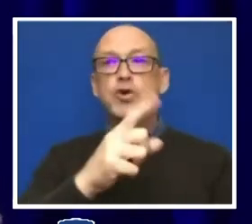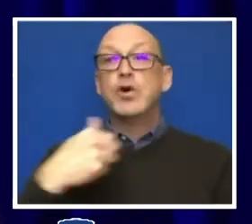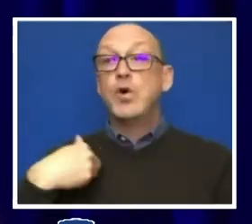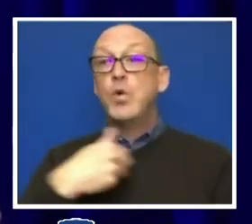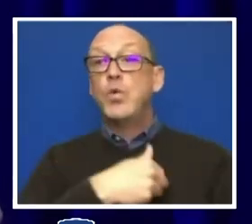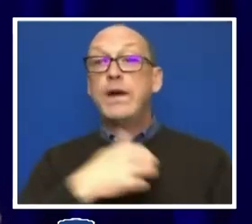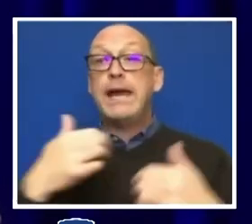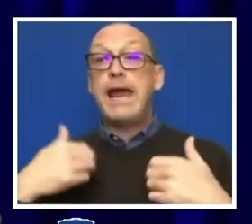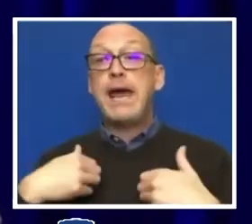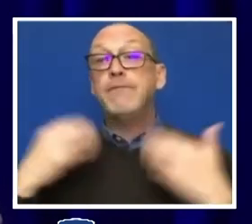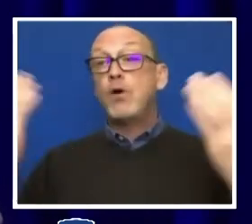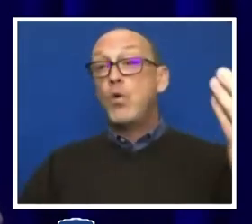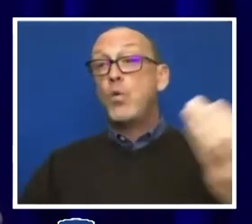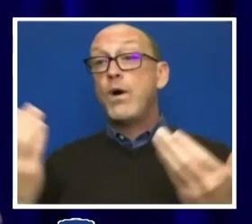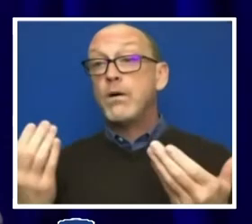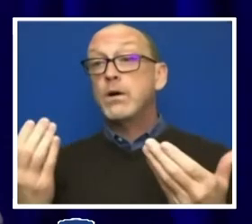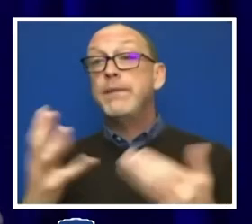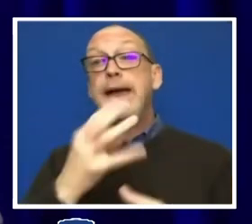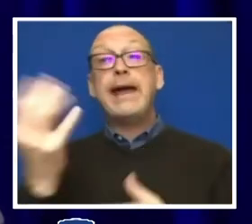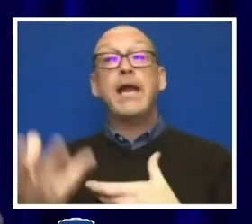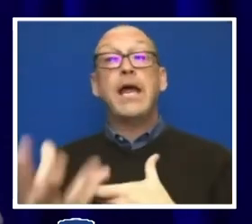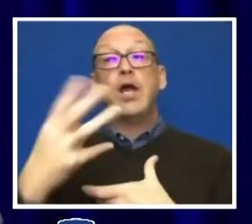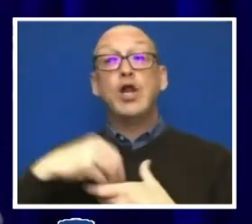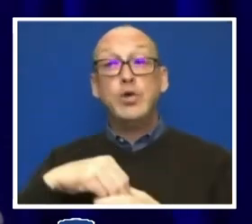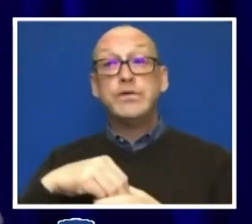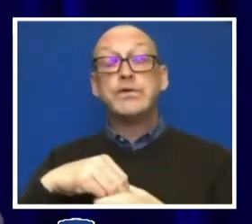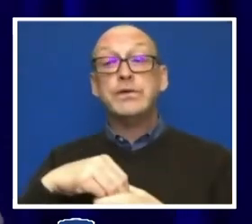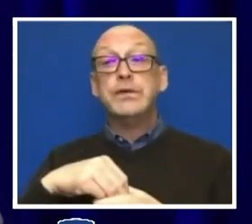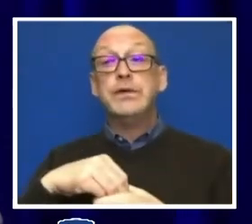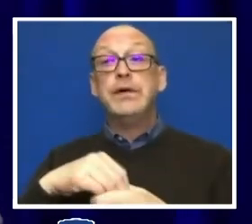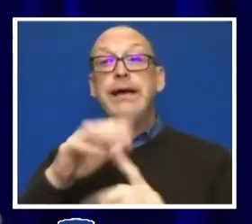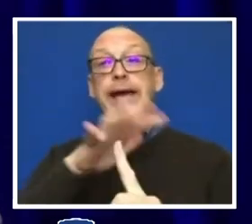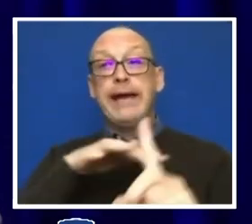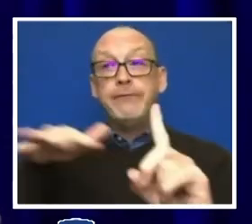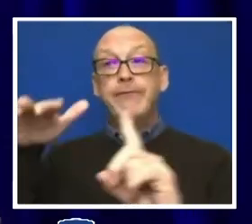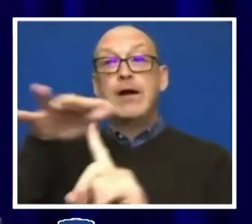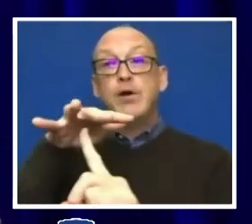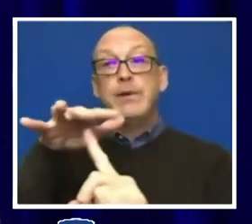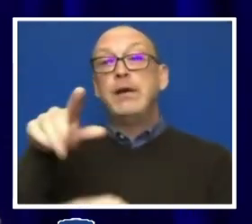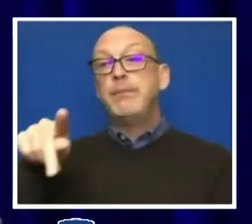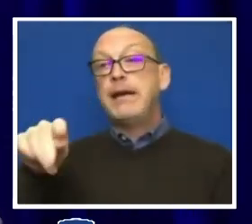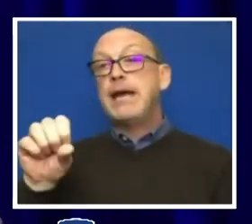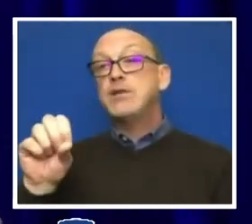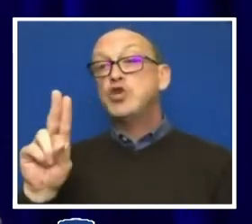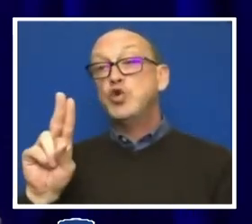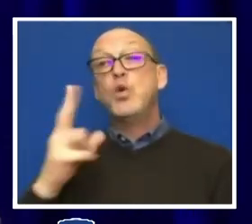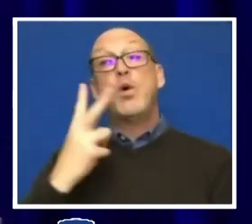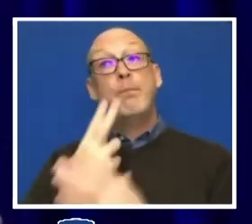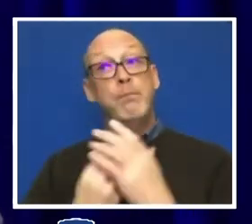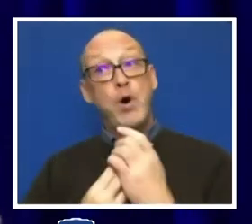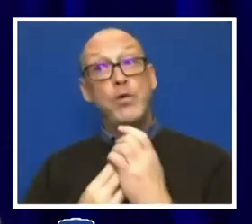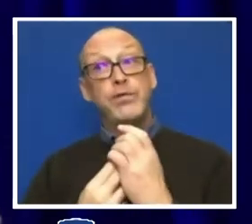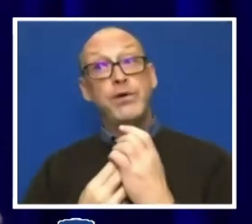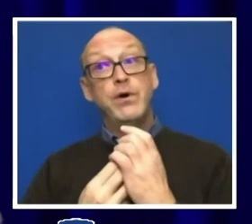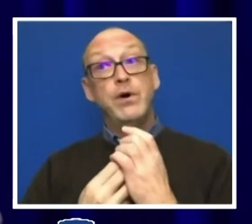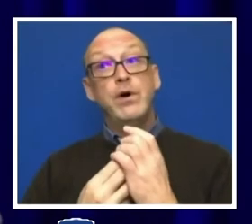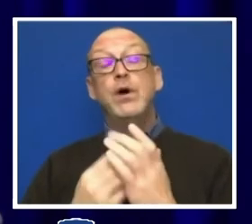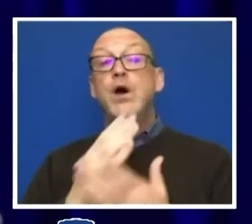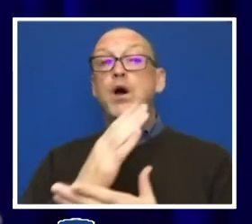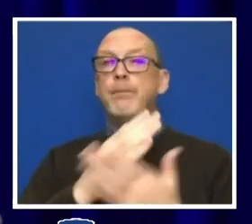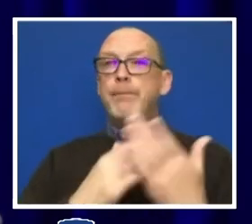welcoming and inclusive environment at Penn State. Both are part of our